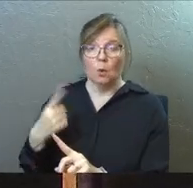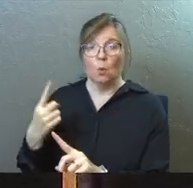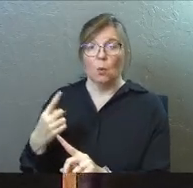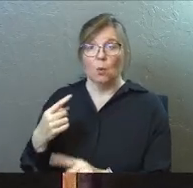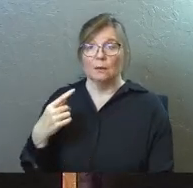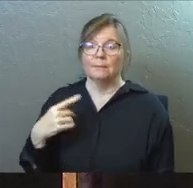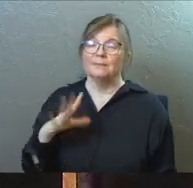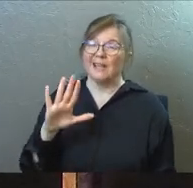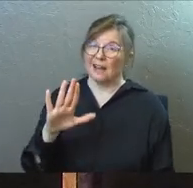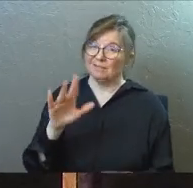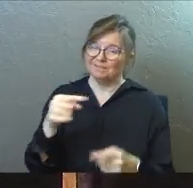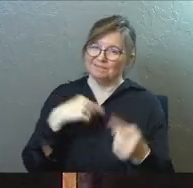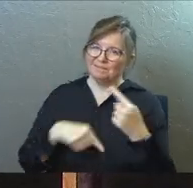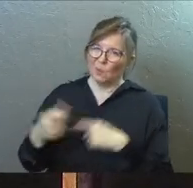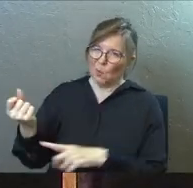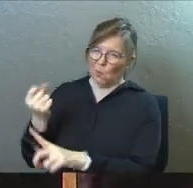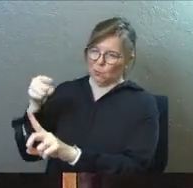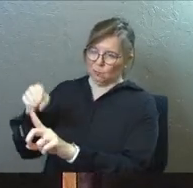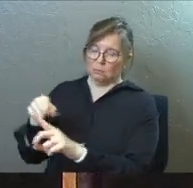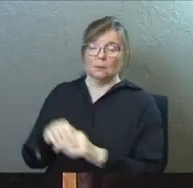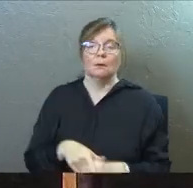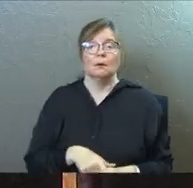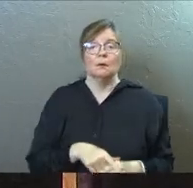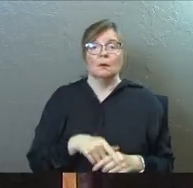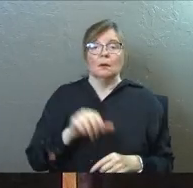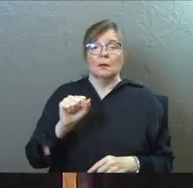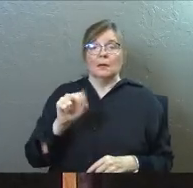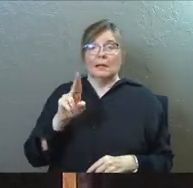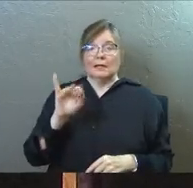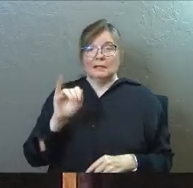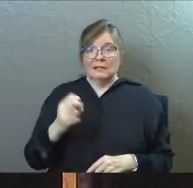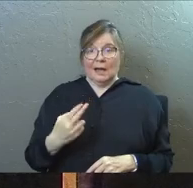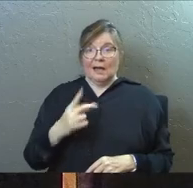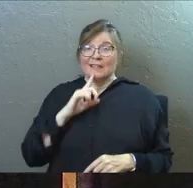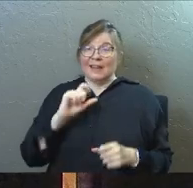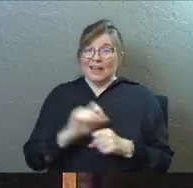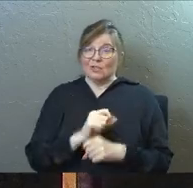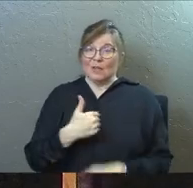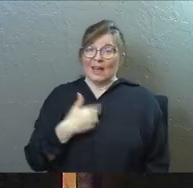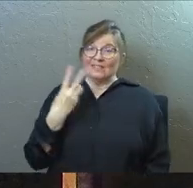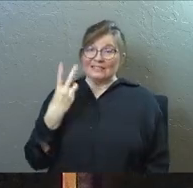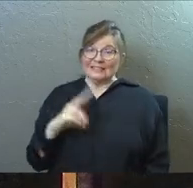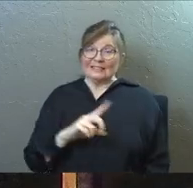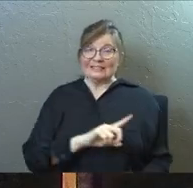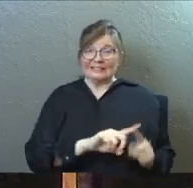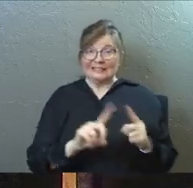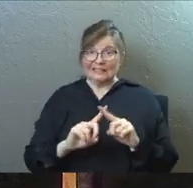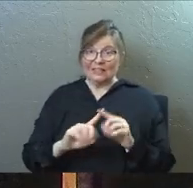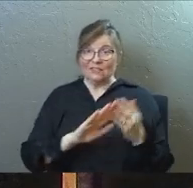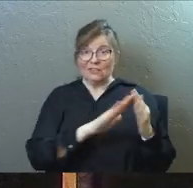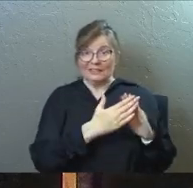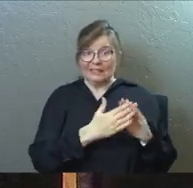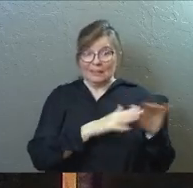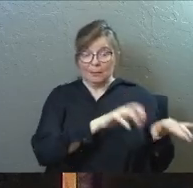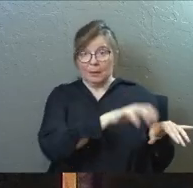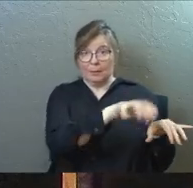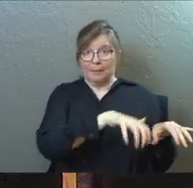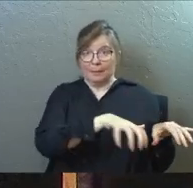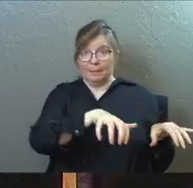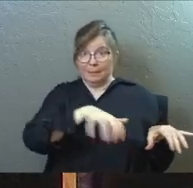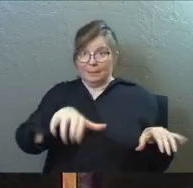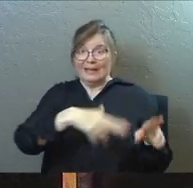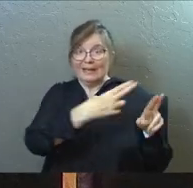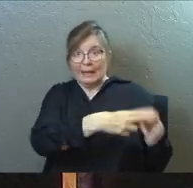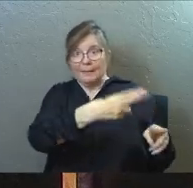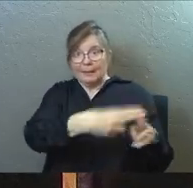one of 16 different ancient cities in Rome called Antioch, are you confused yet? Why in the world would you do this?